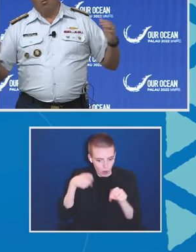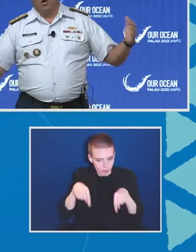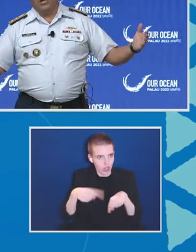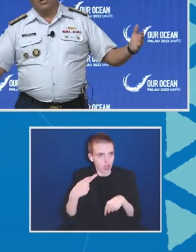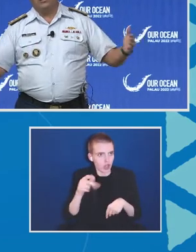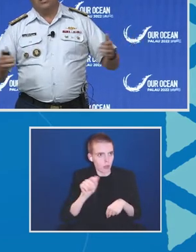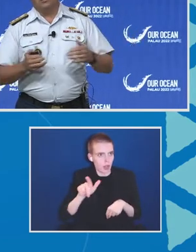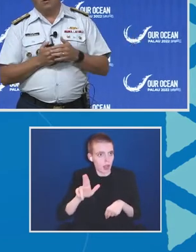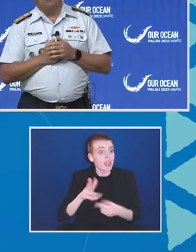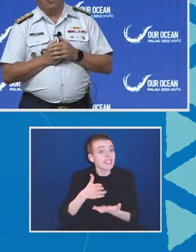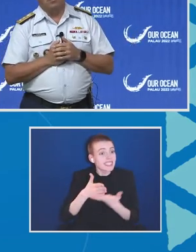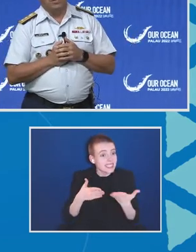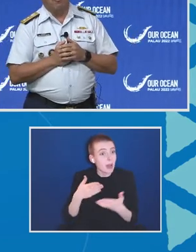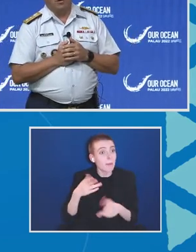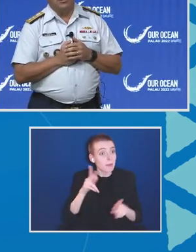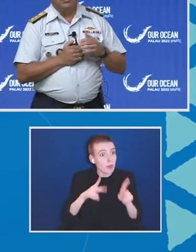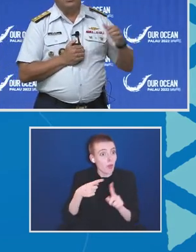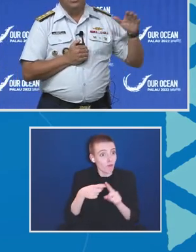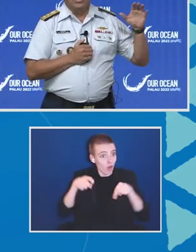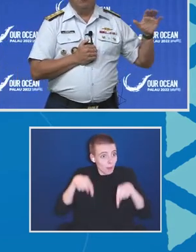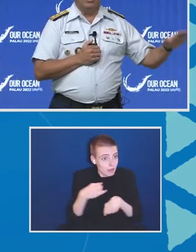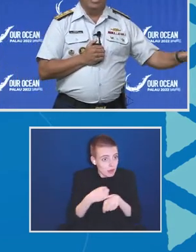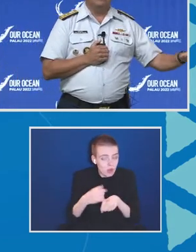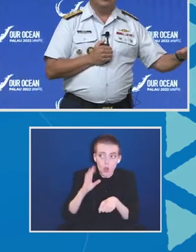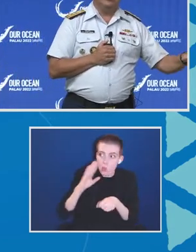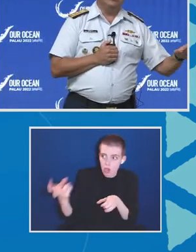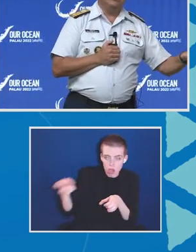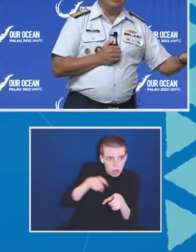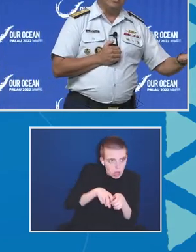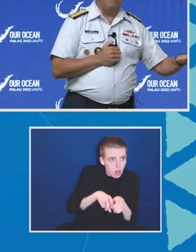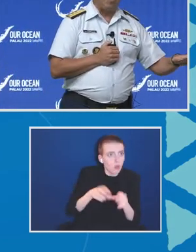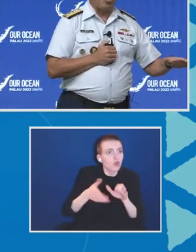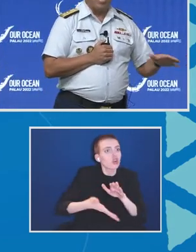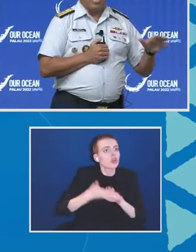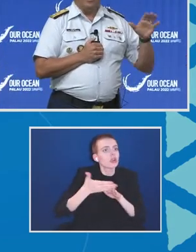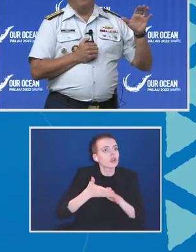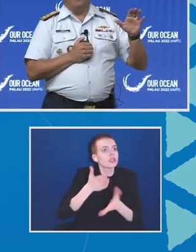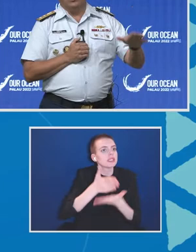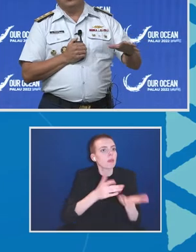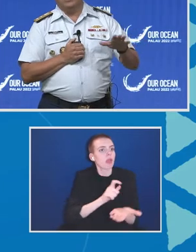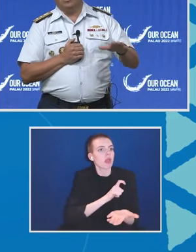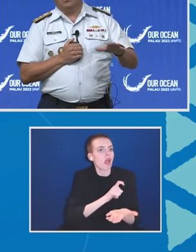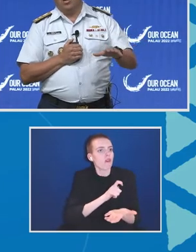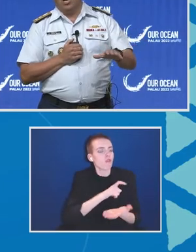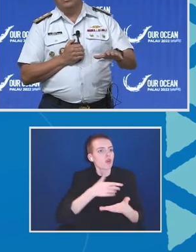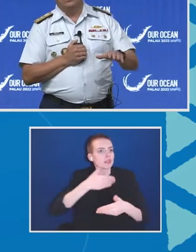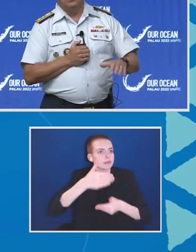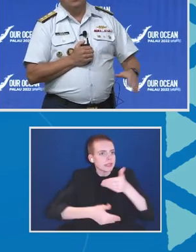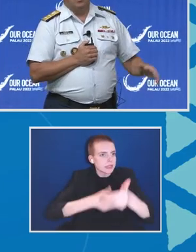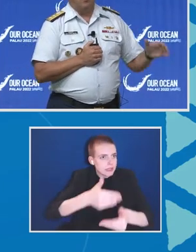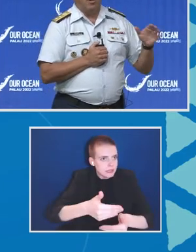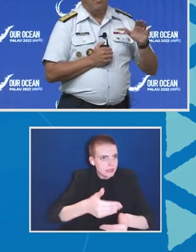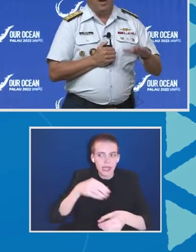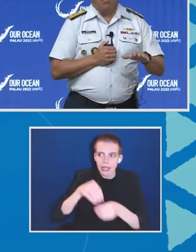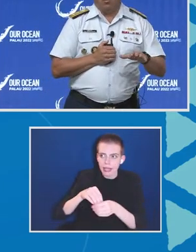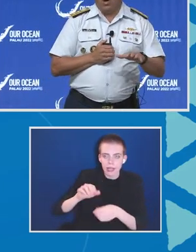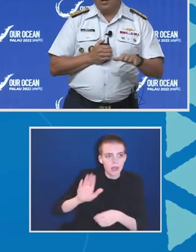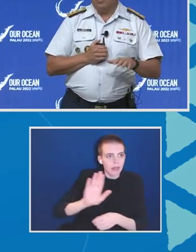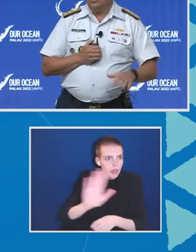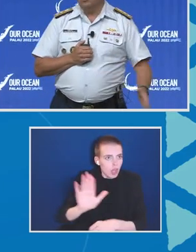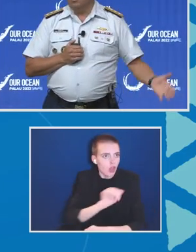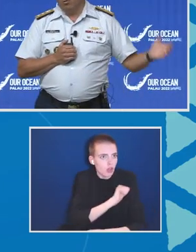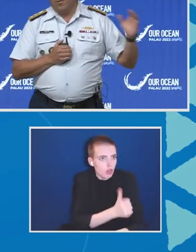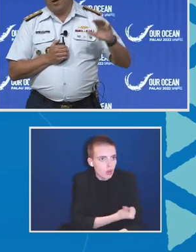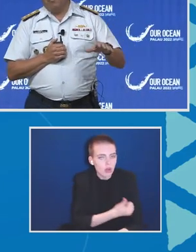board, we're going to conduct law enforcement operations in Palau's EEZ and enforce their laws upon their